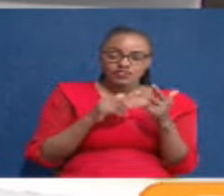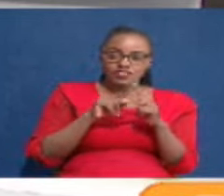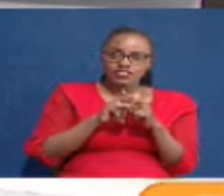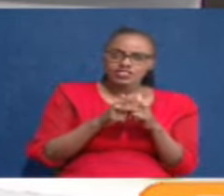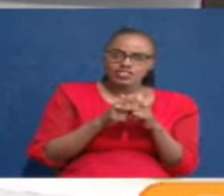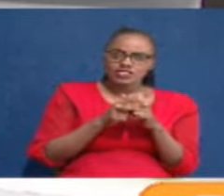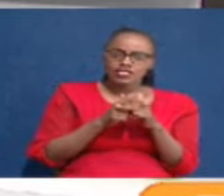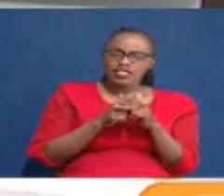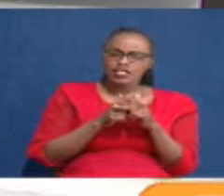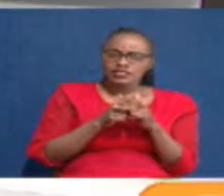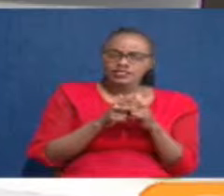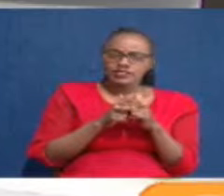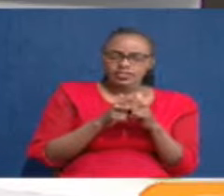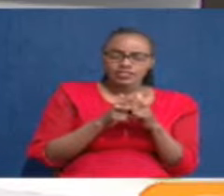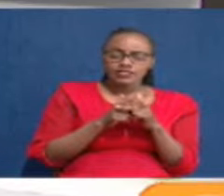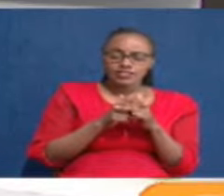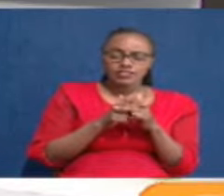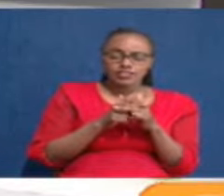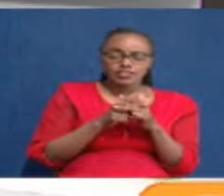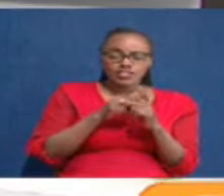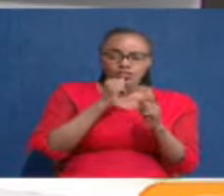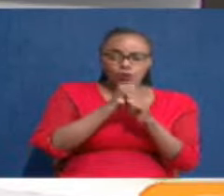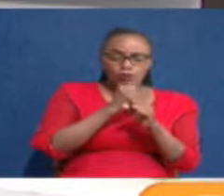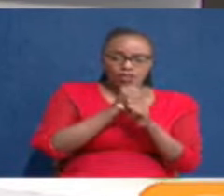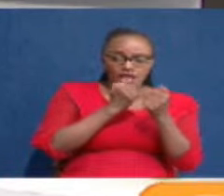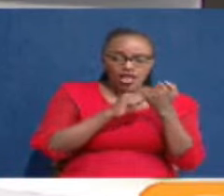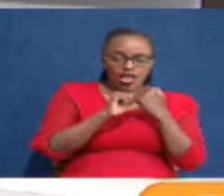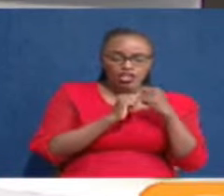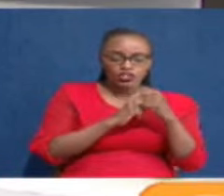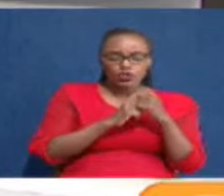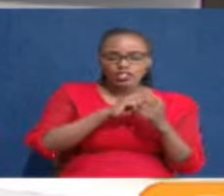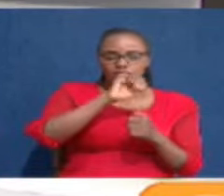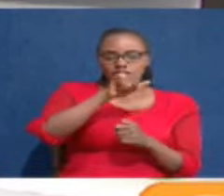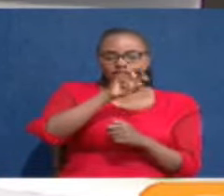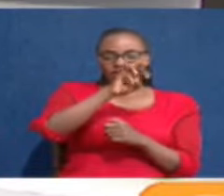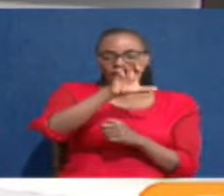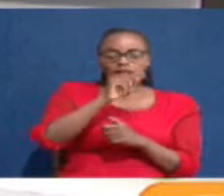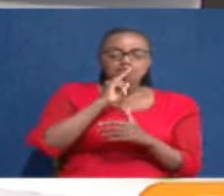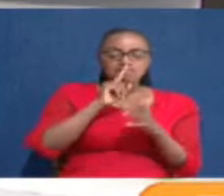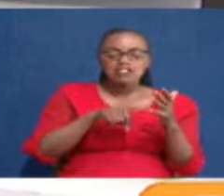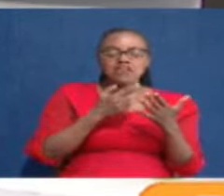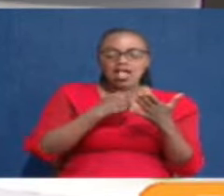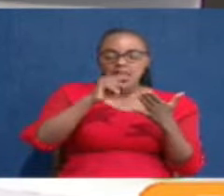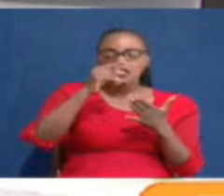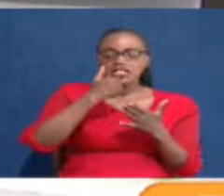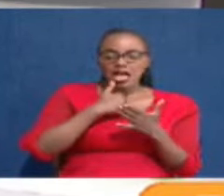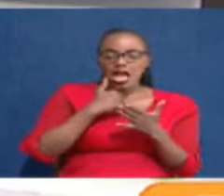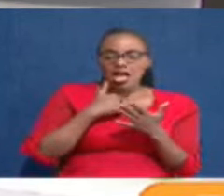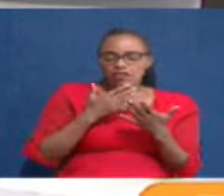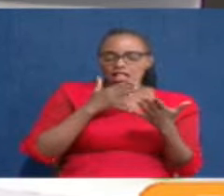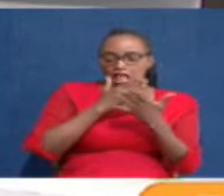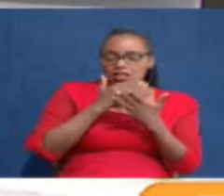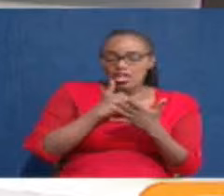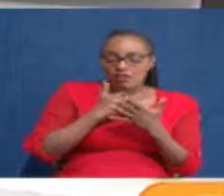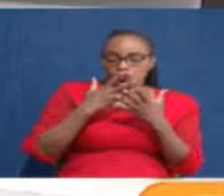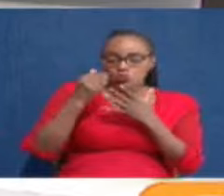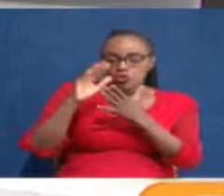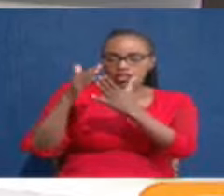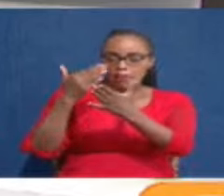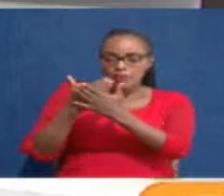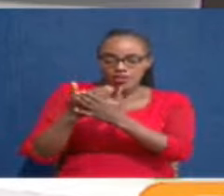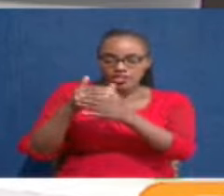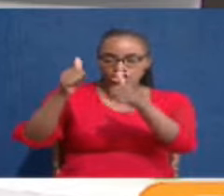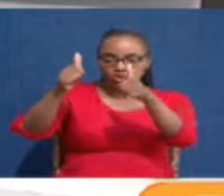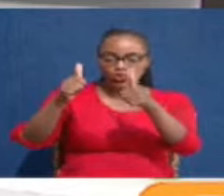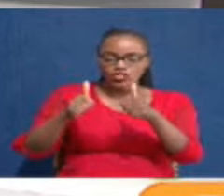immediately. Immediately, yeah. And like Jamila says, they have every right to appeal, and they could, though we haven't heard of a notice of appeal